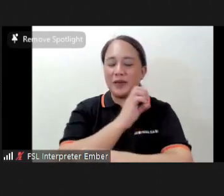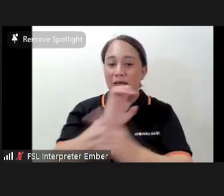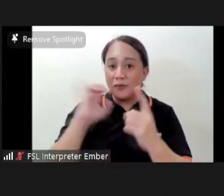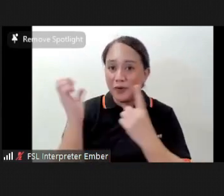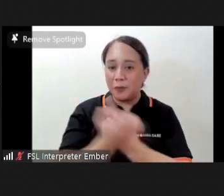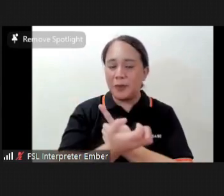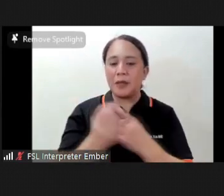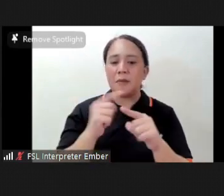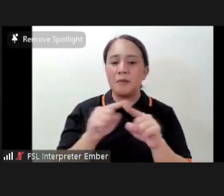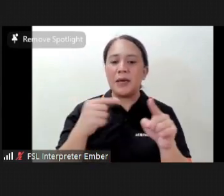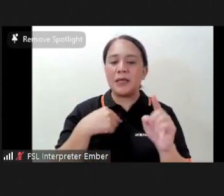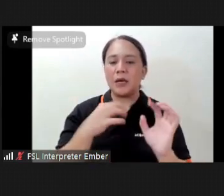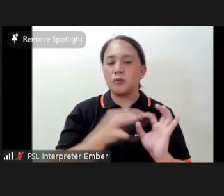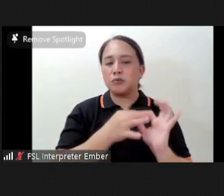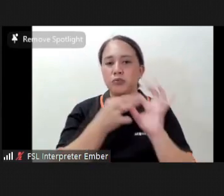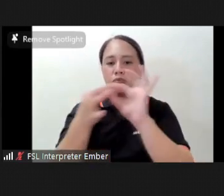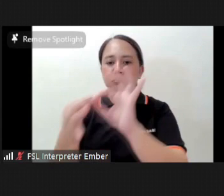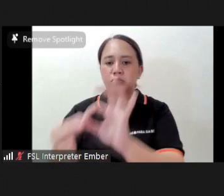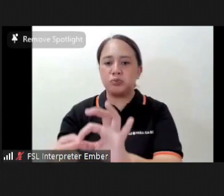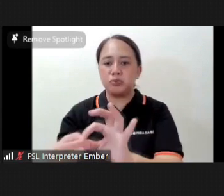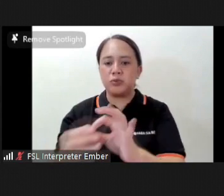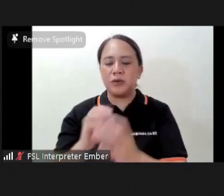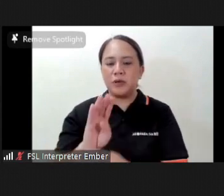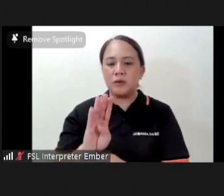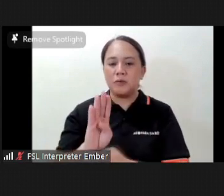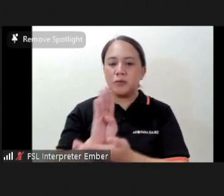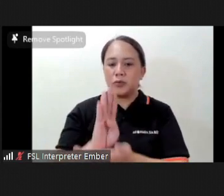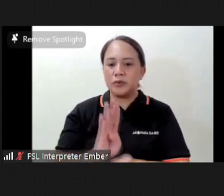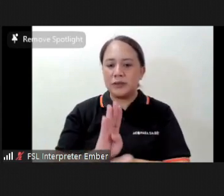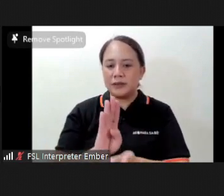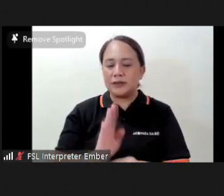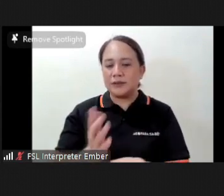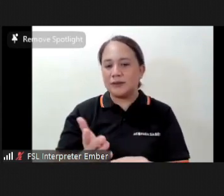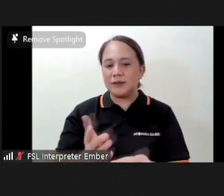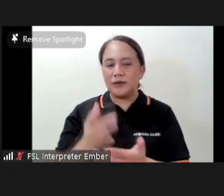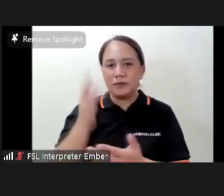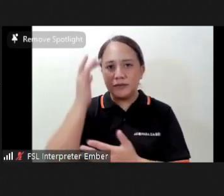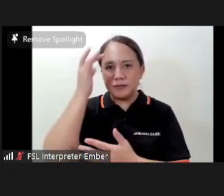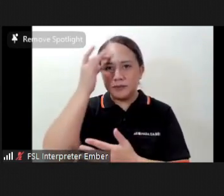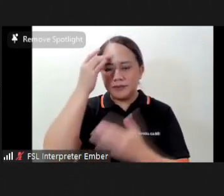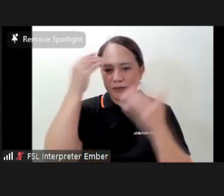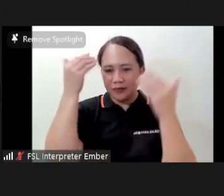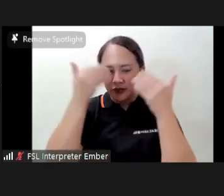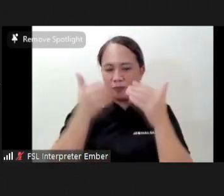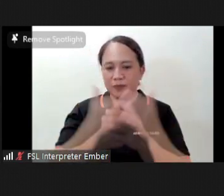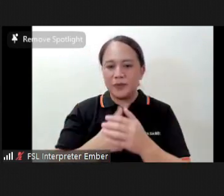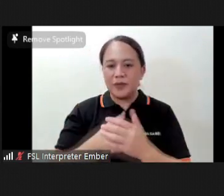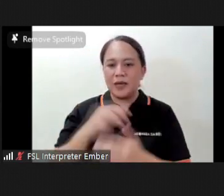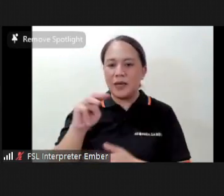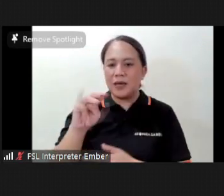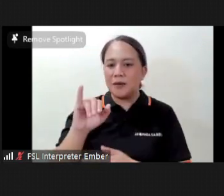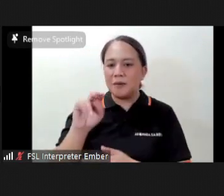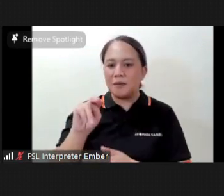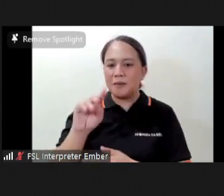it's an equivalent to the Buddhist practice of mindfulness what is mindfulness